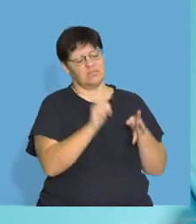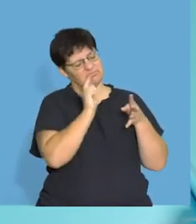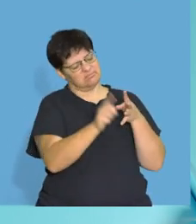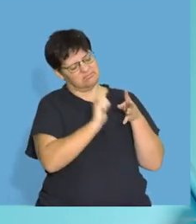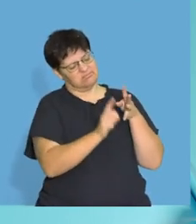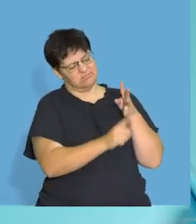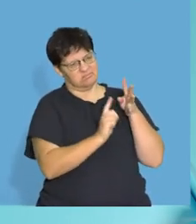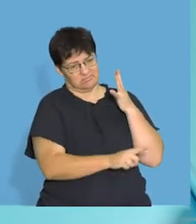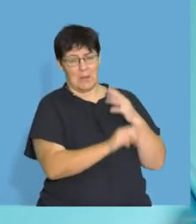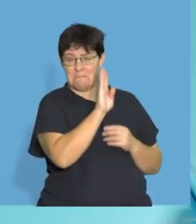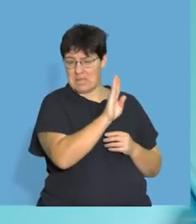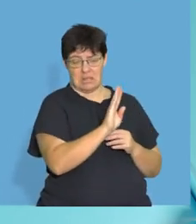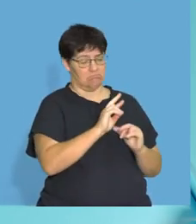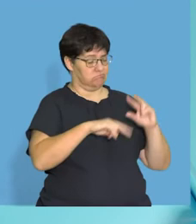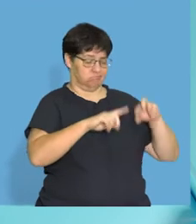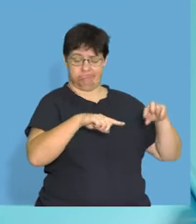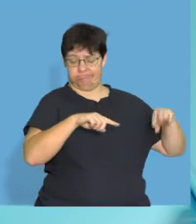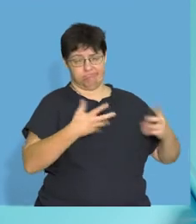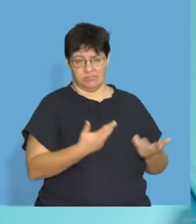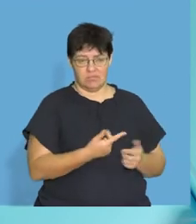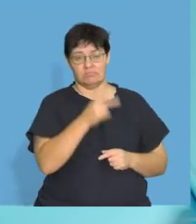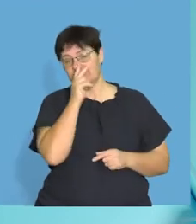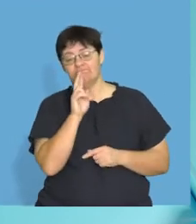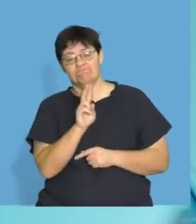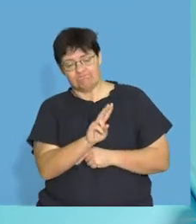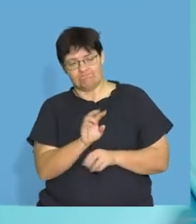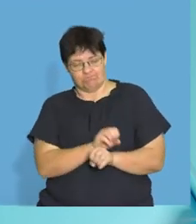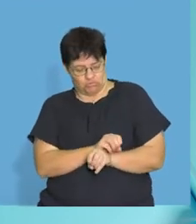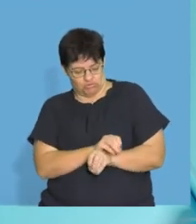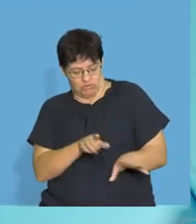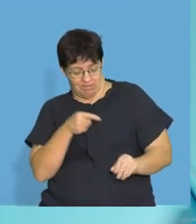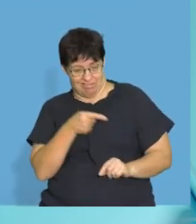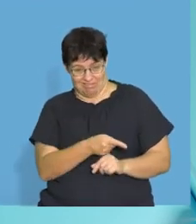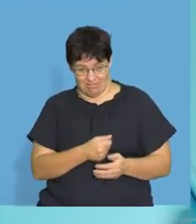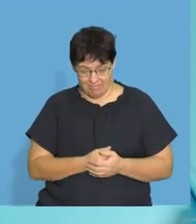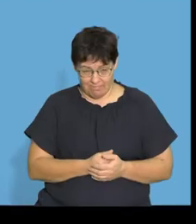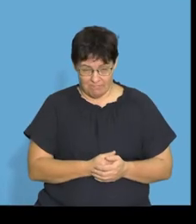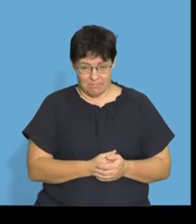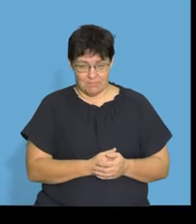of different kinds of vitamin Bs, but we're just going to look at them as a general group.